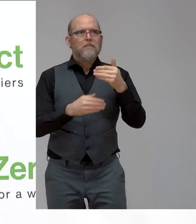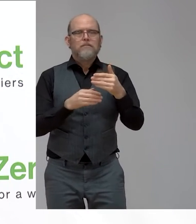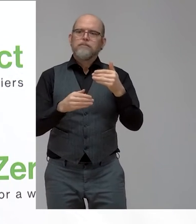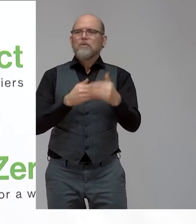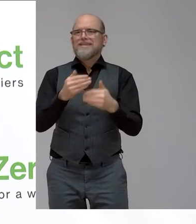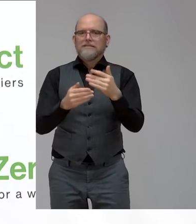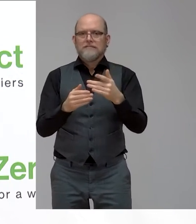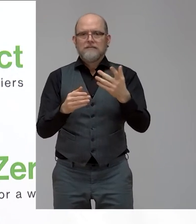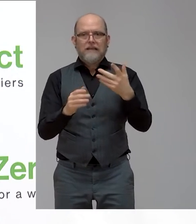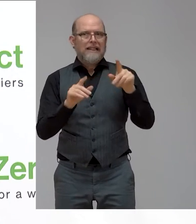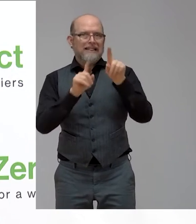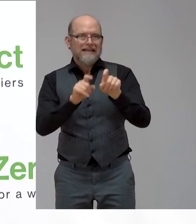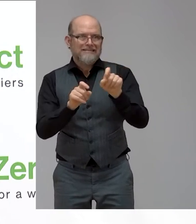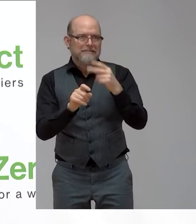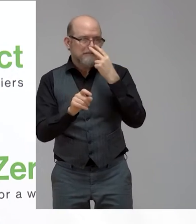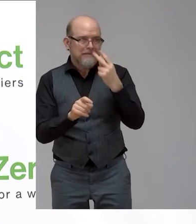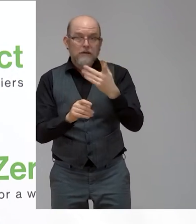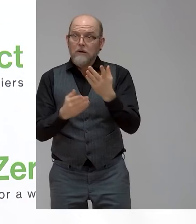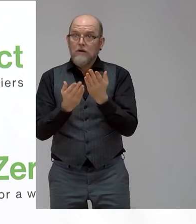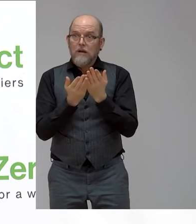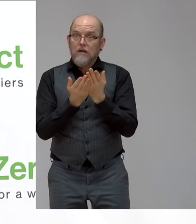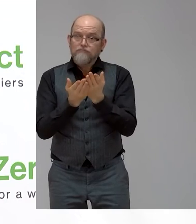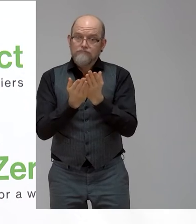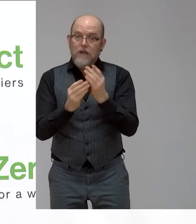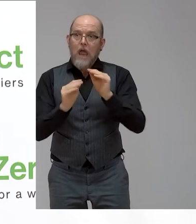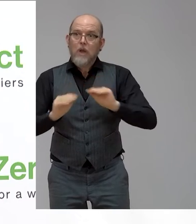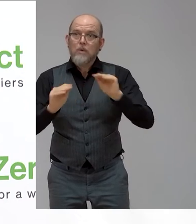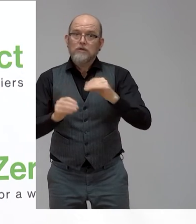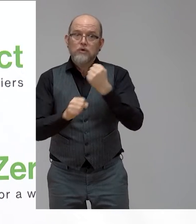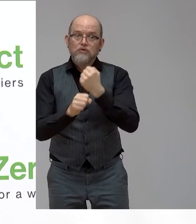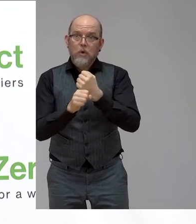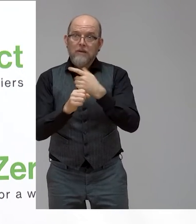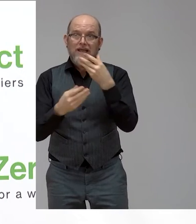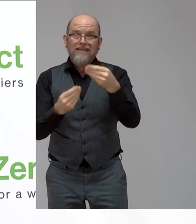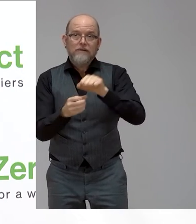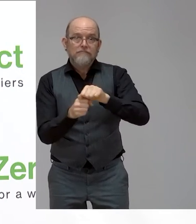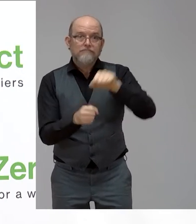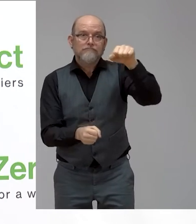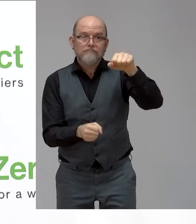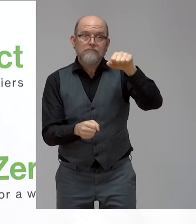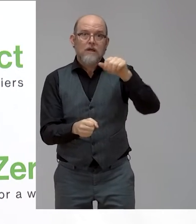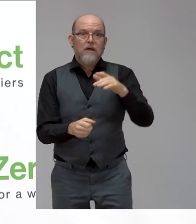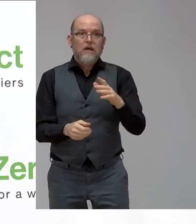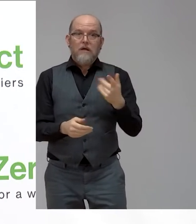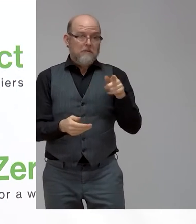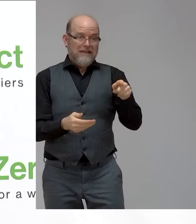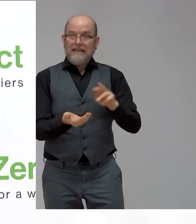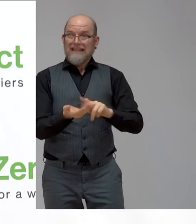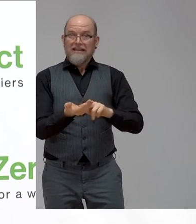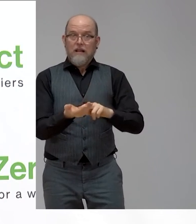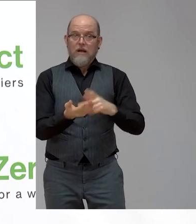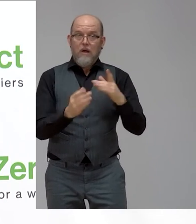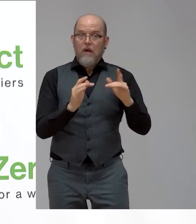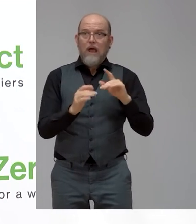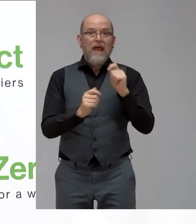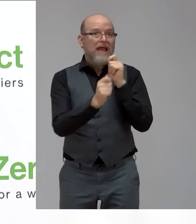apprentices, for graduates, for best starters, as well as interviews in a fully digital manner using Skype, which is a tool that is